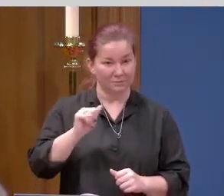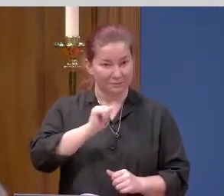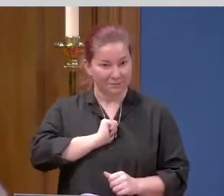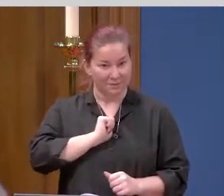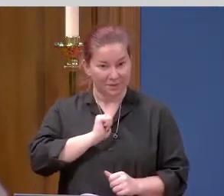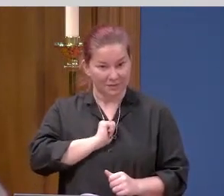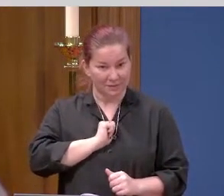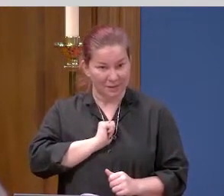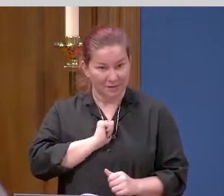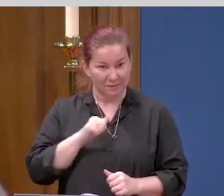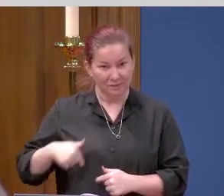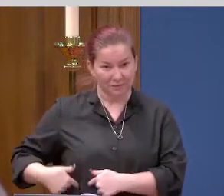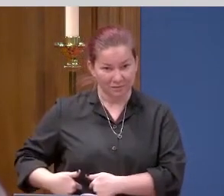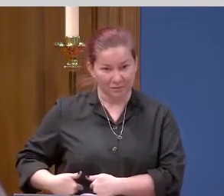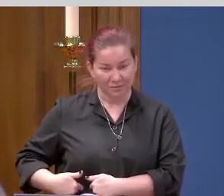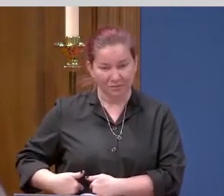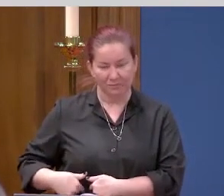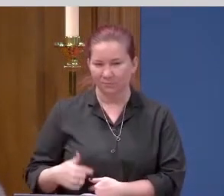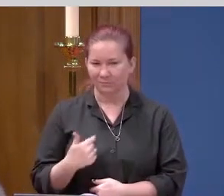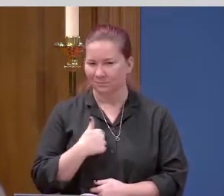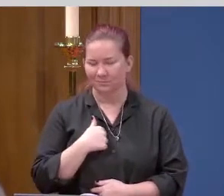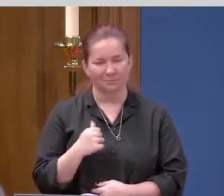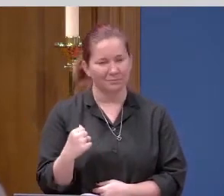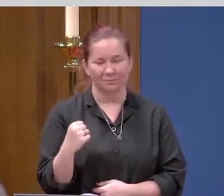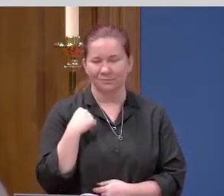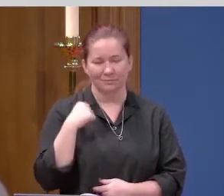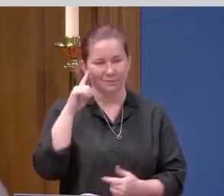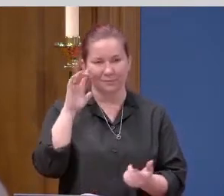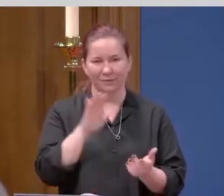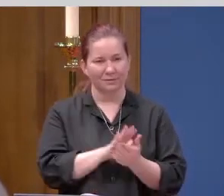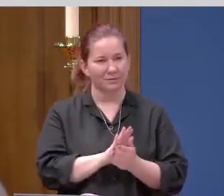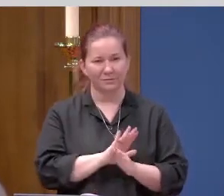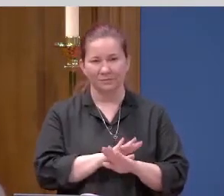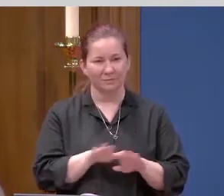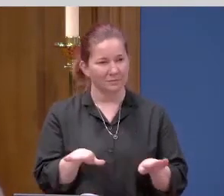my hand in his side, I will not believe.